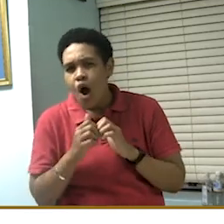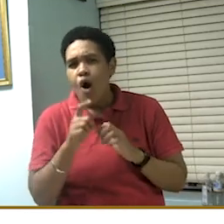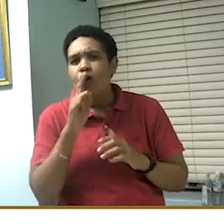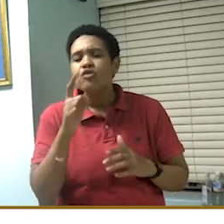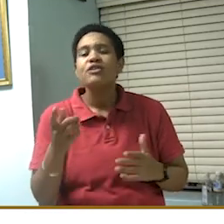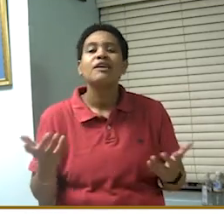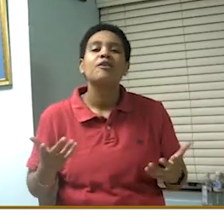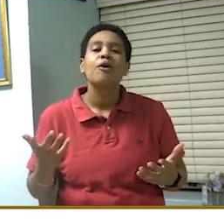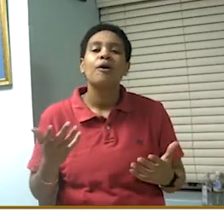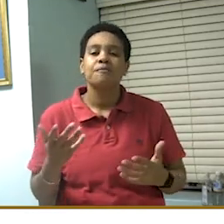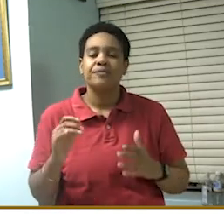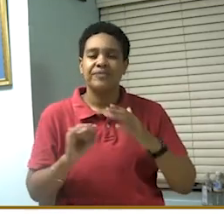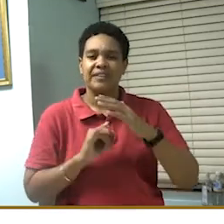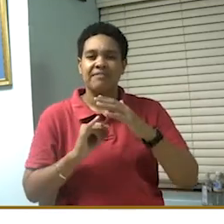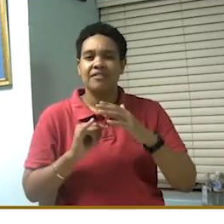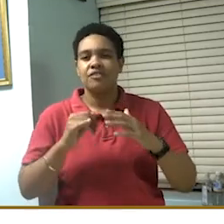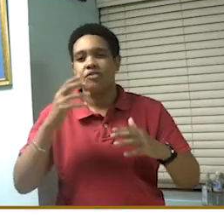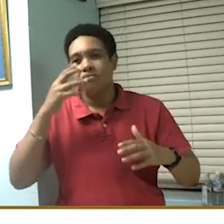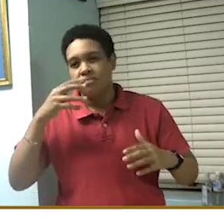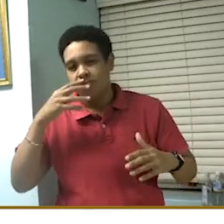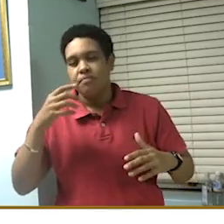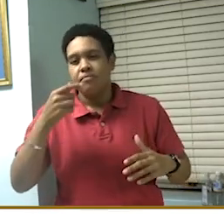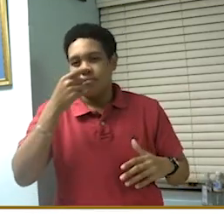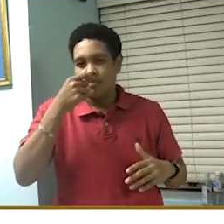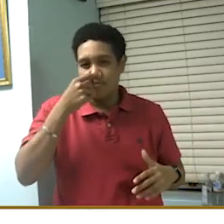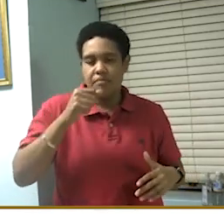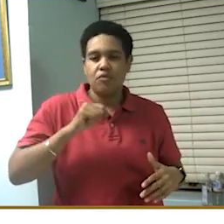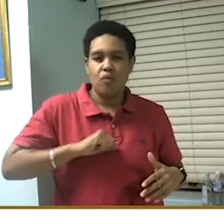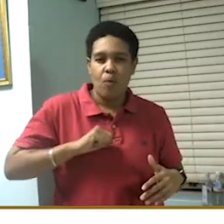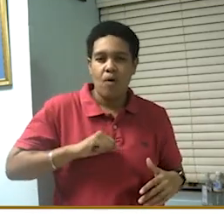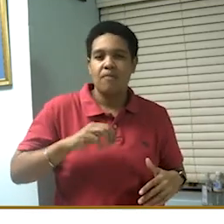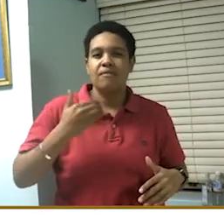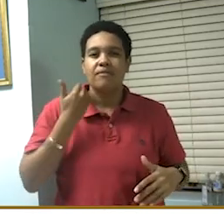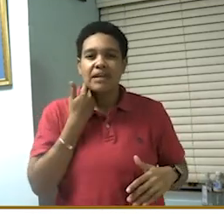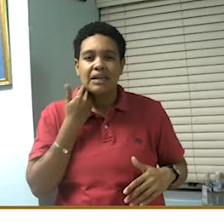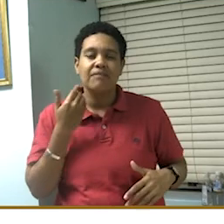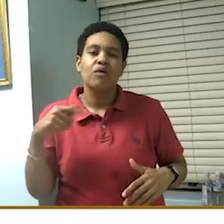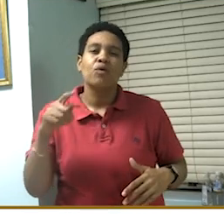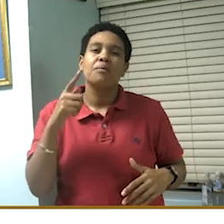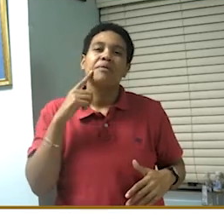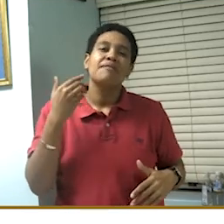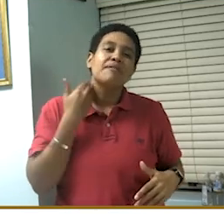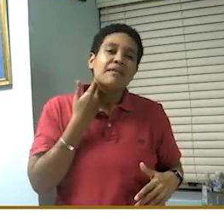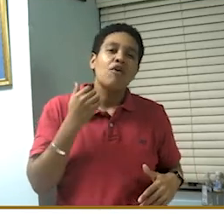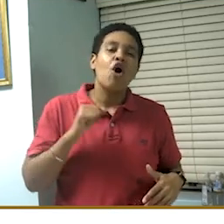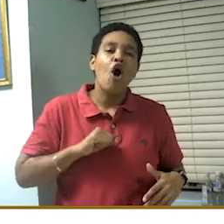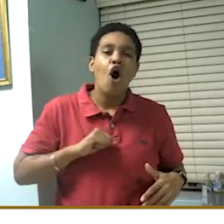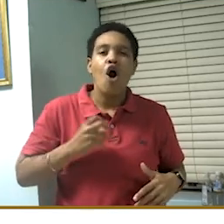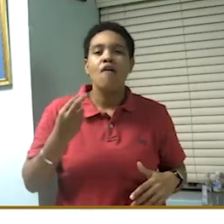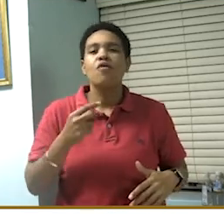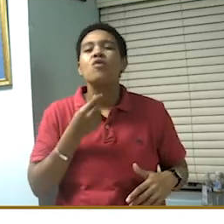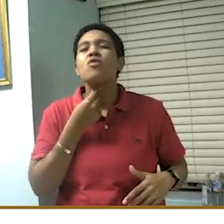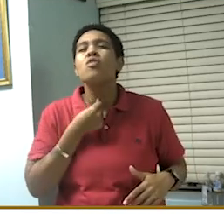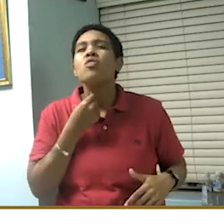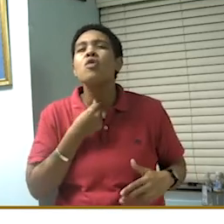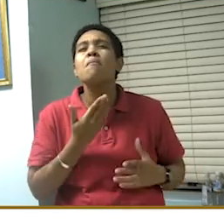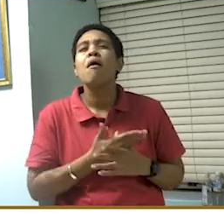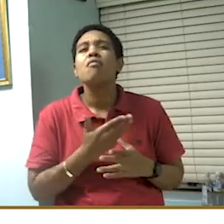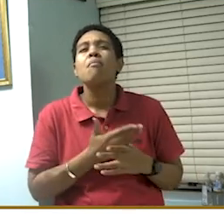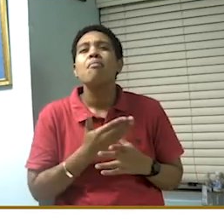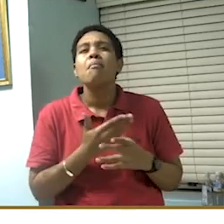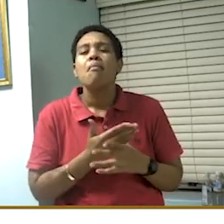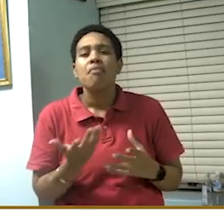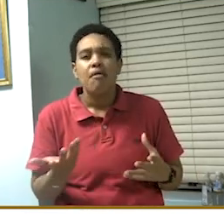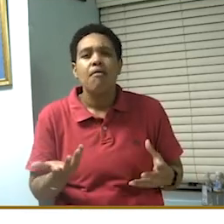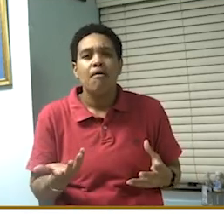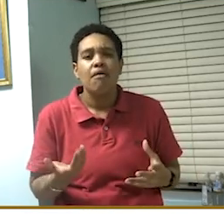these is respiratory infection surveillance. So, those persons who may have a fever and a cough or a sore throat,